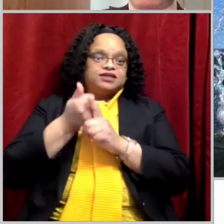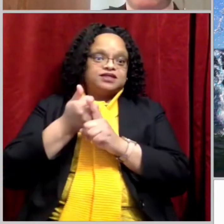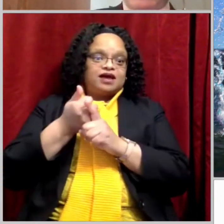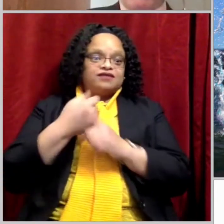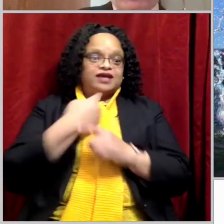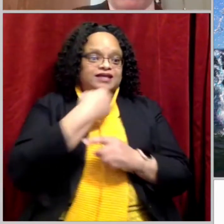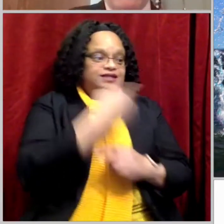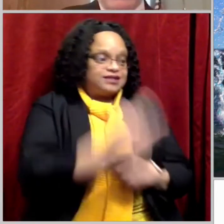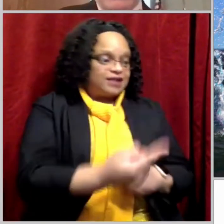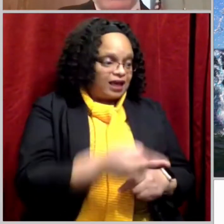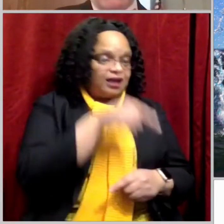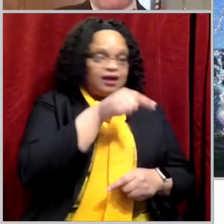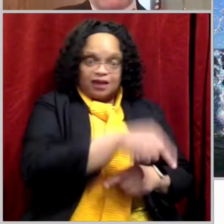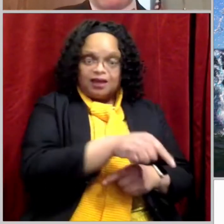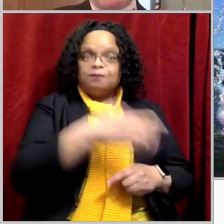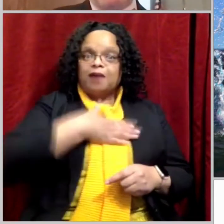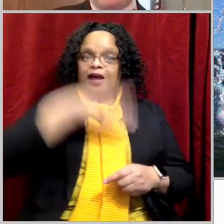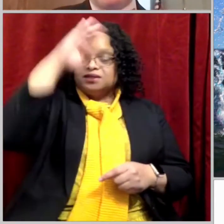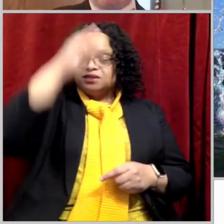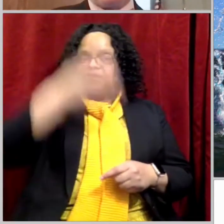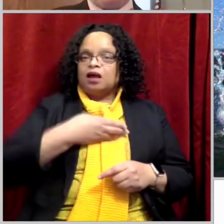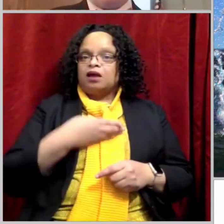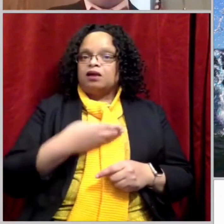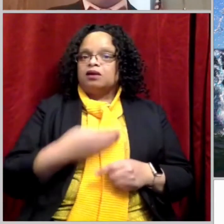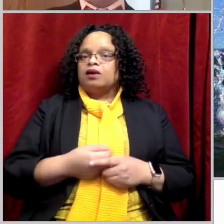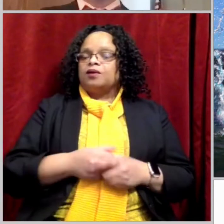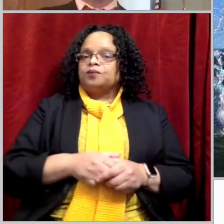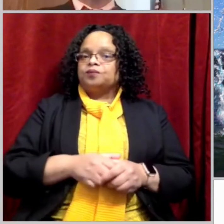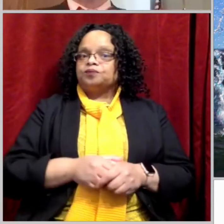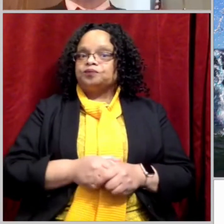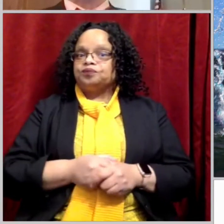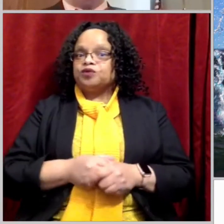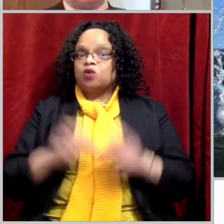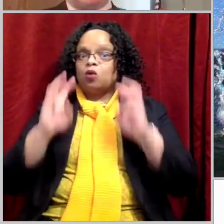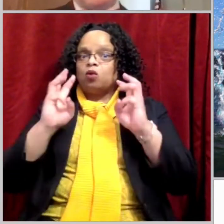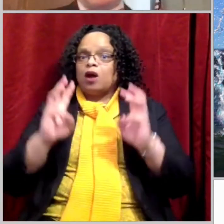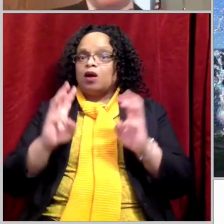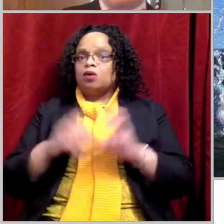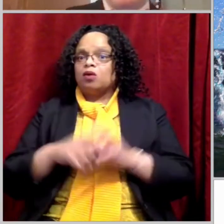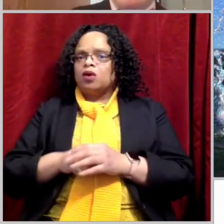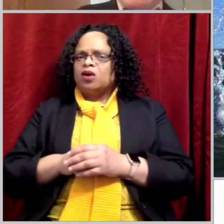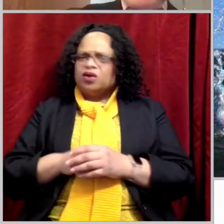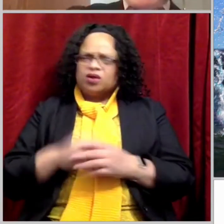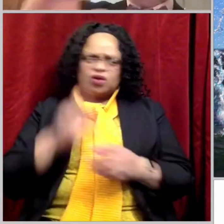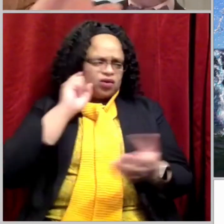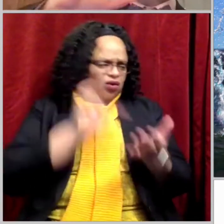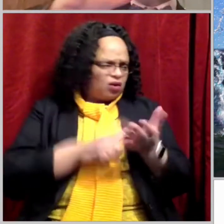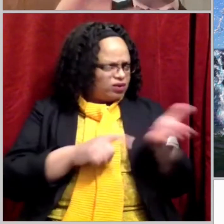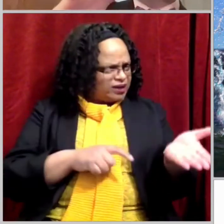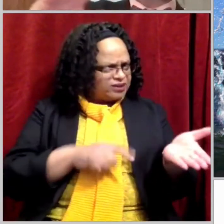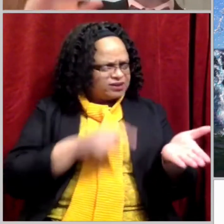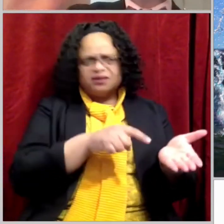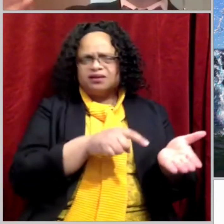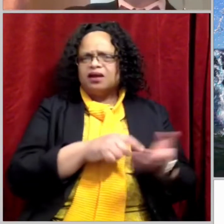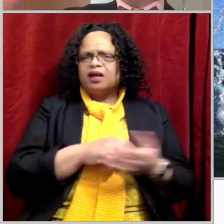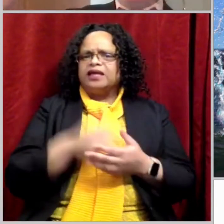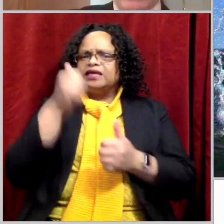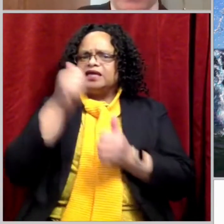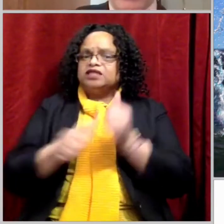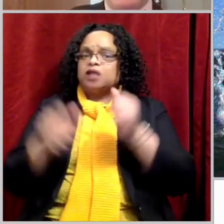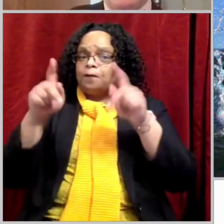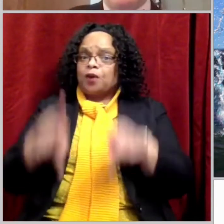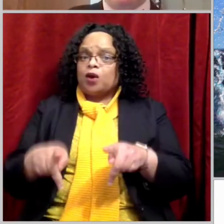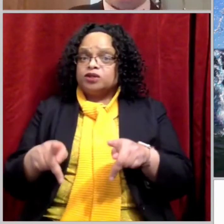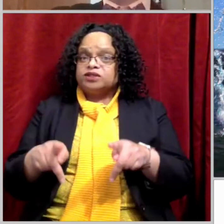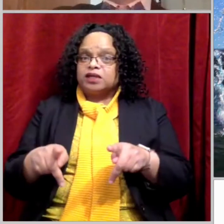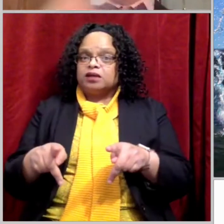and again later on, in the Transfiguration. Notice also something interesting here. How each person of